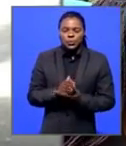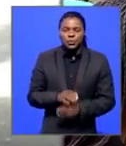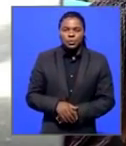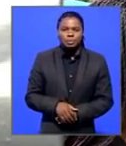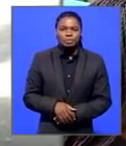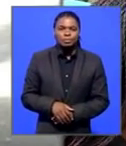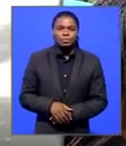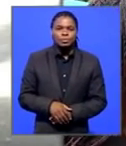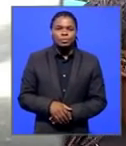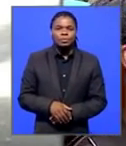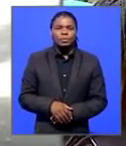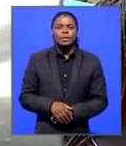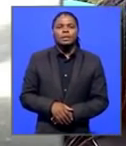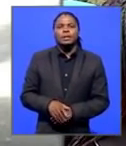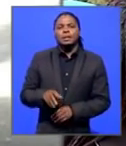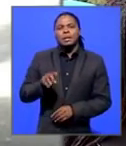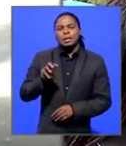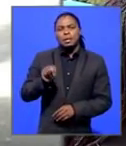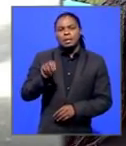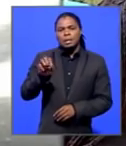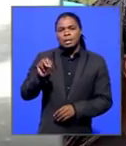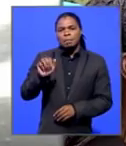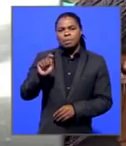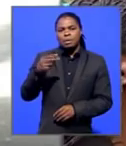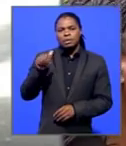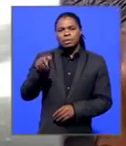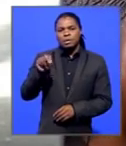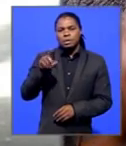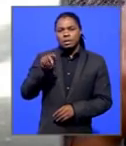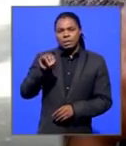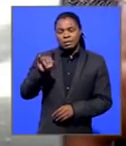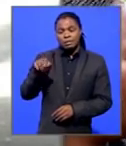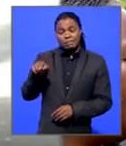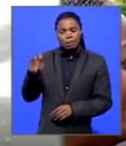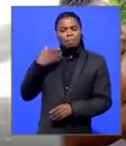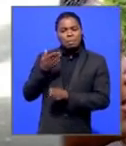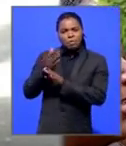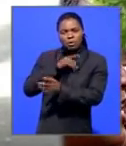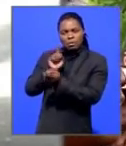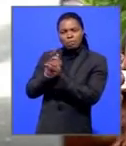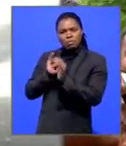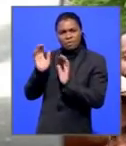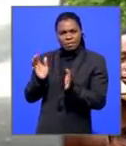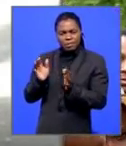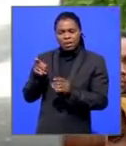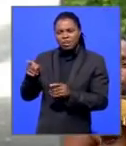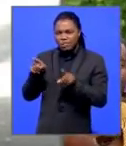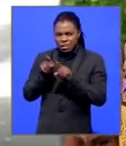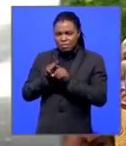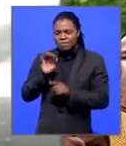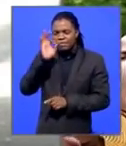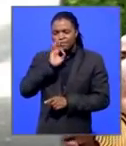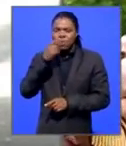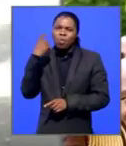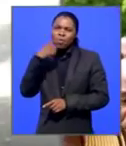We spoke to Kirsten Ematandani earlier today. That must have been it was quite an interesting experience that he came here and he laid a bouquet of